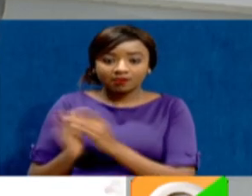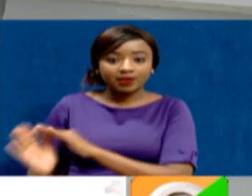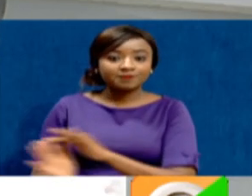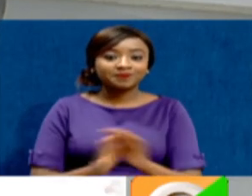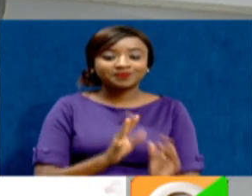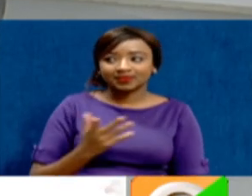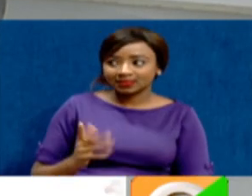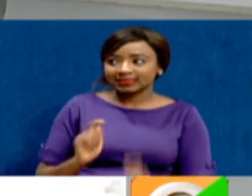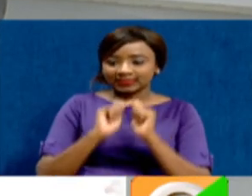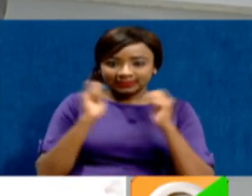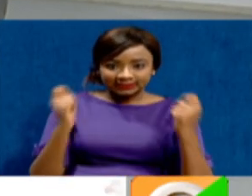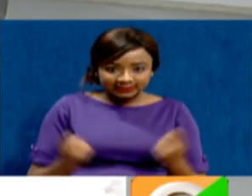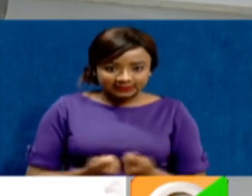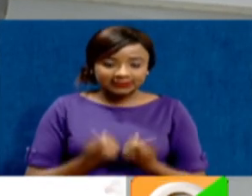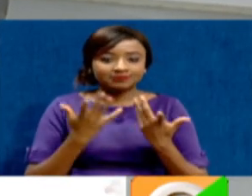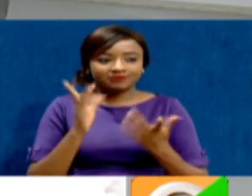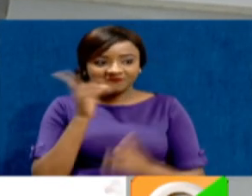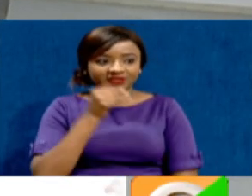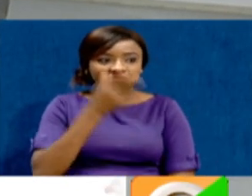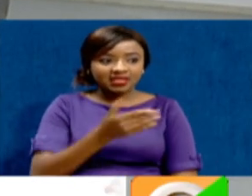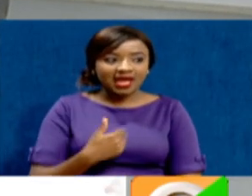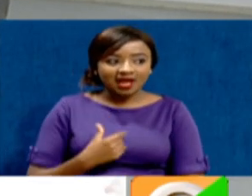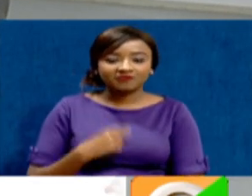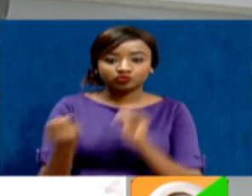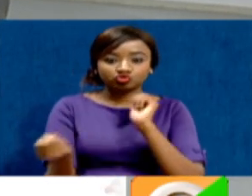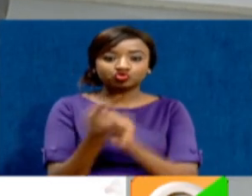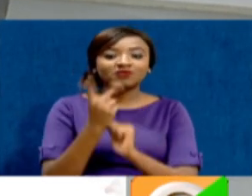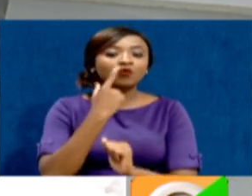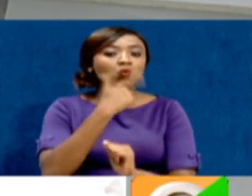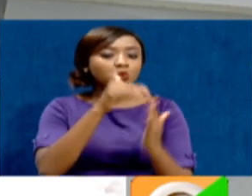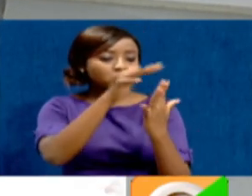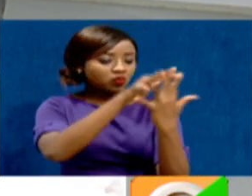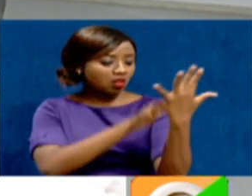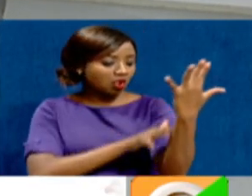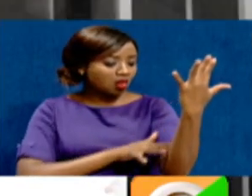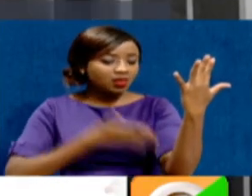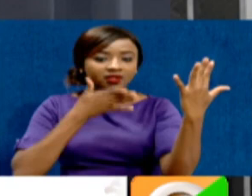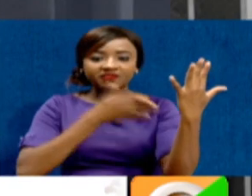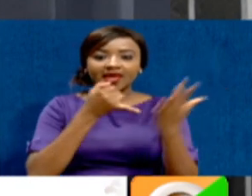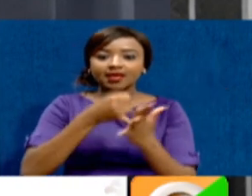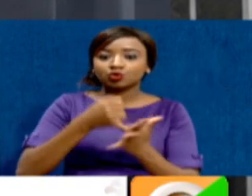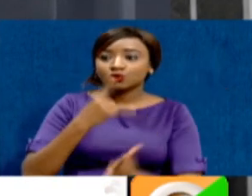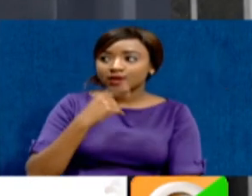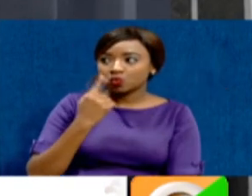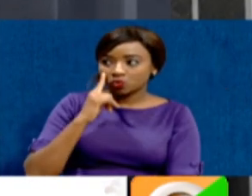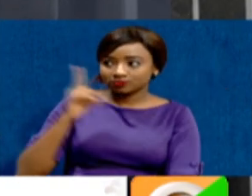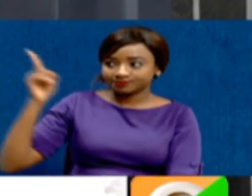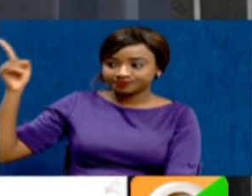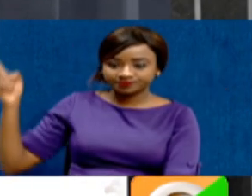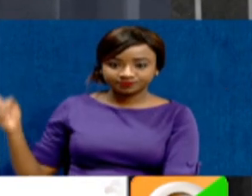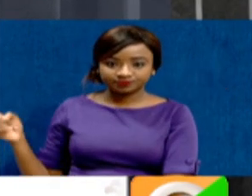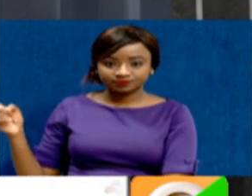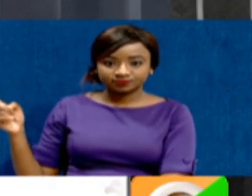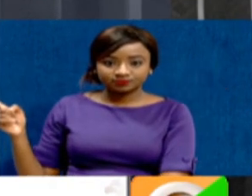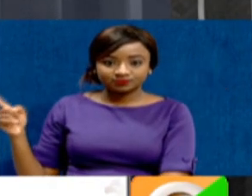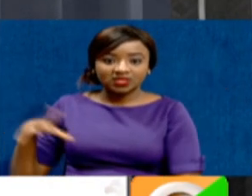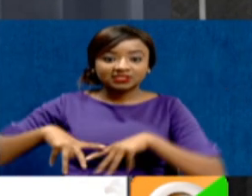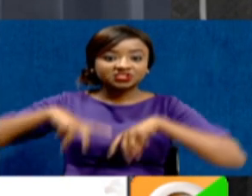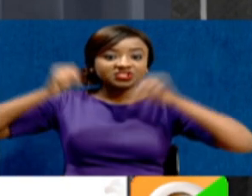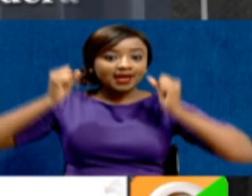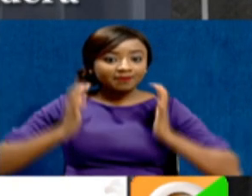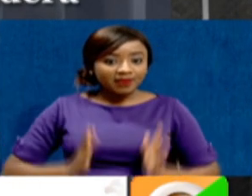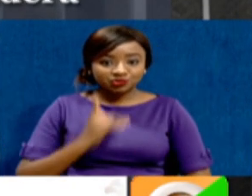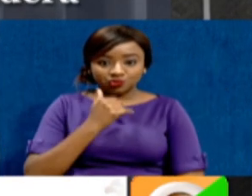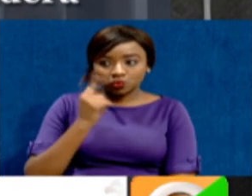Here's the team, the 12-member team that has been set up. Let's bring it up and tell you who the comprise of. It's going to be co-chaired by Juan Johnson